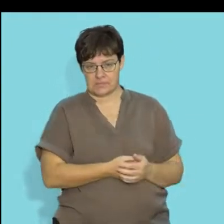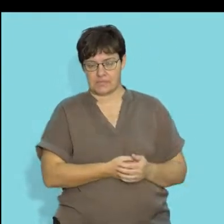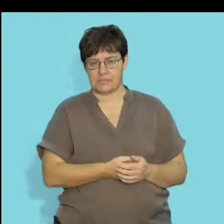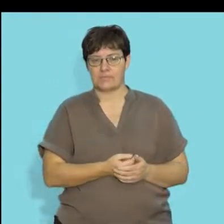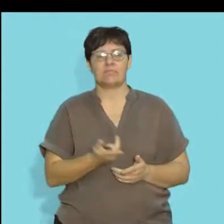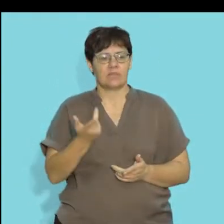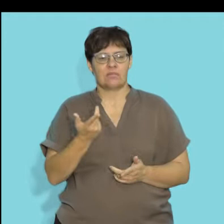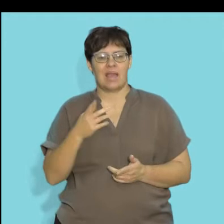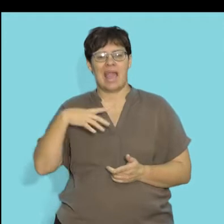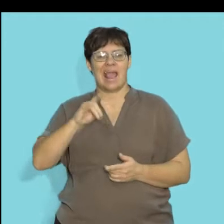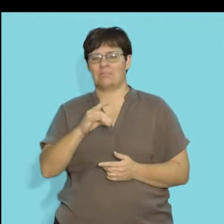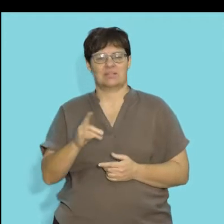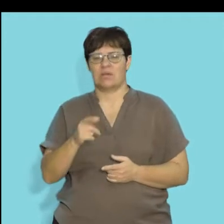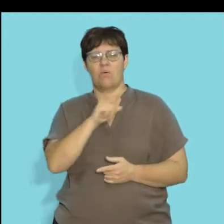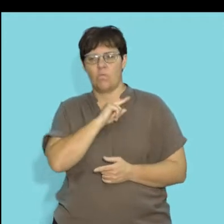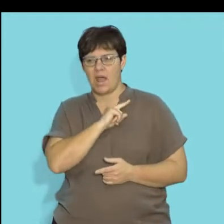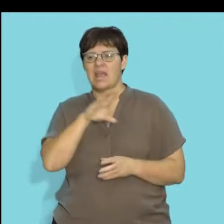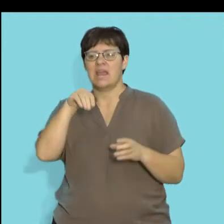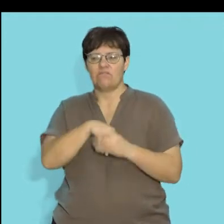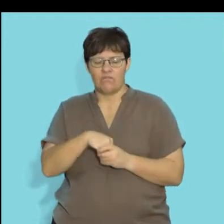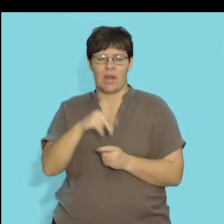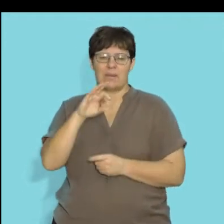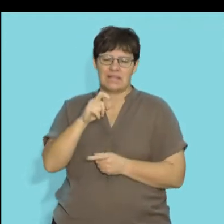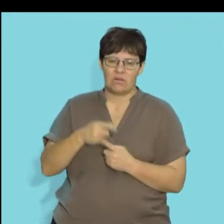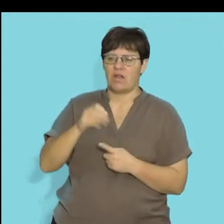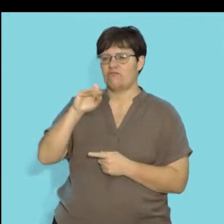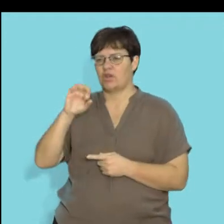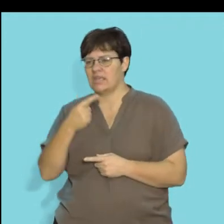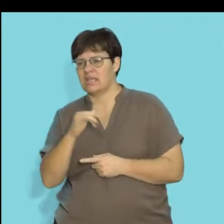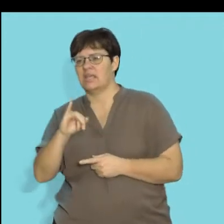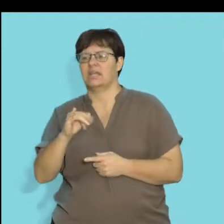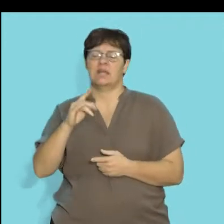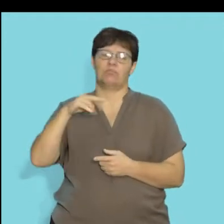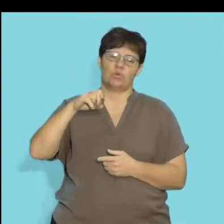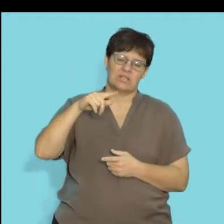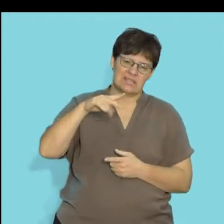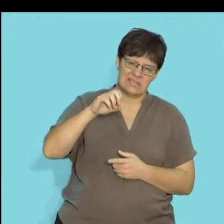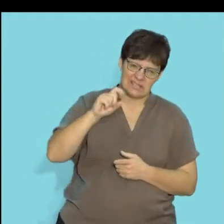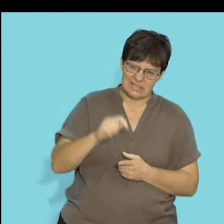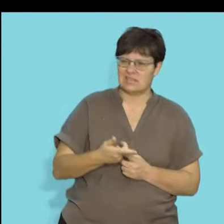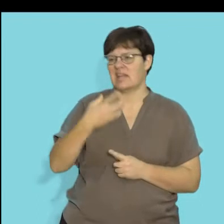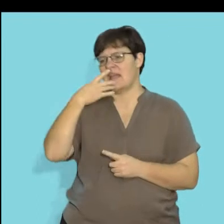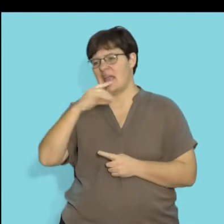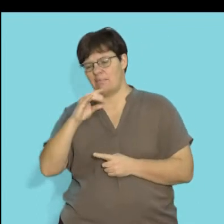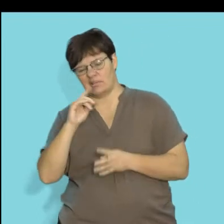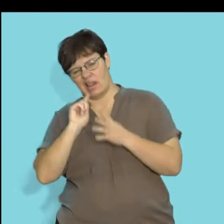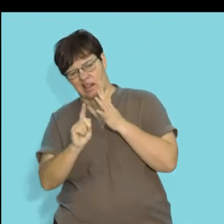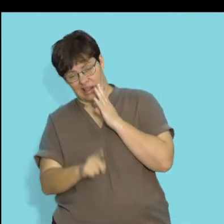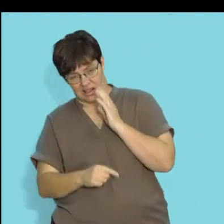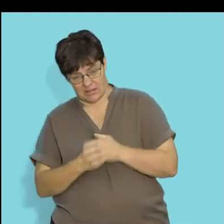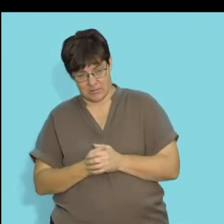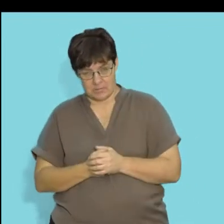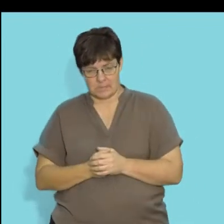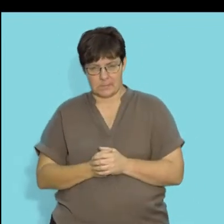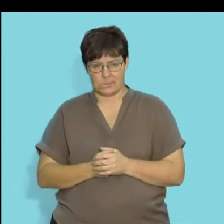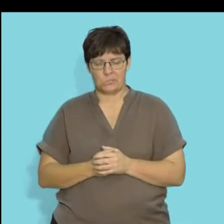We do not use the term animals, as this includes bacteria, fungi, protists, and animals. So, when we